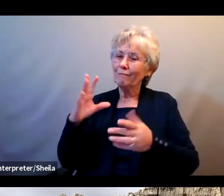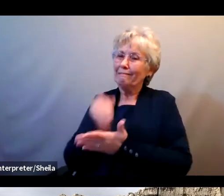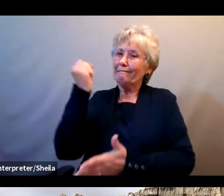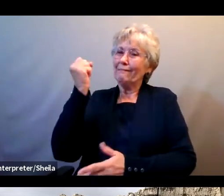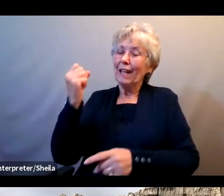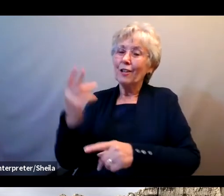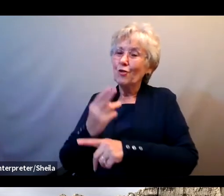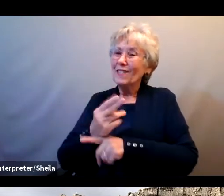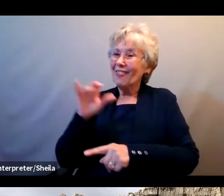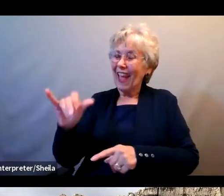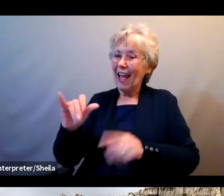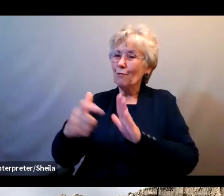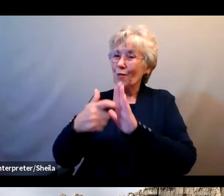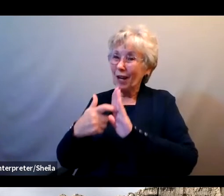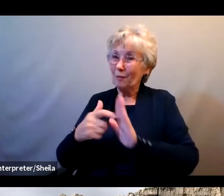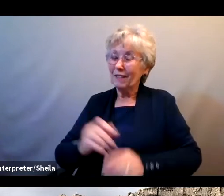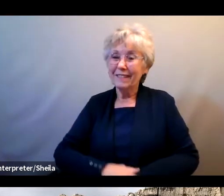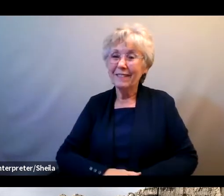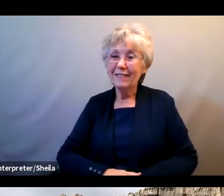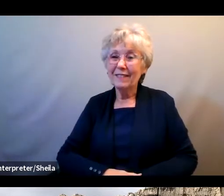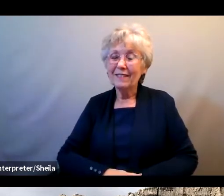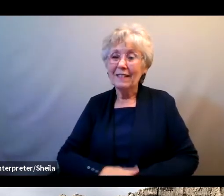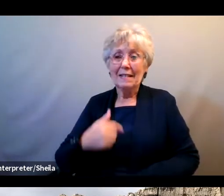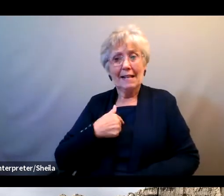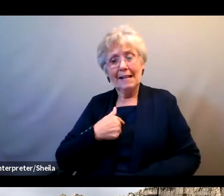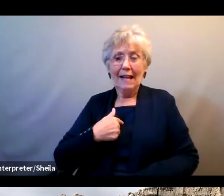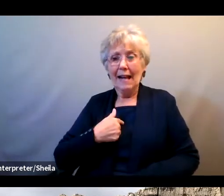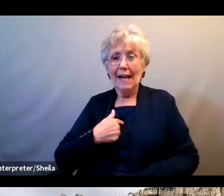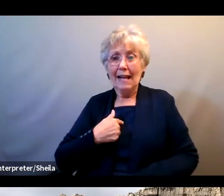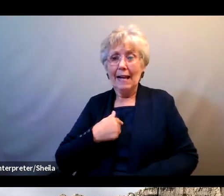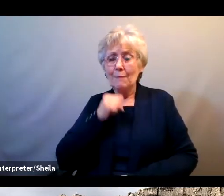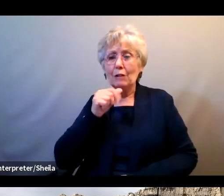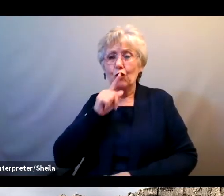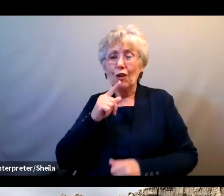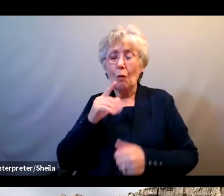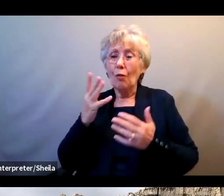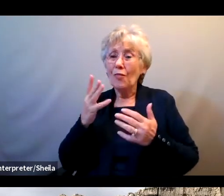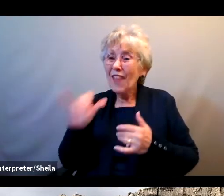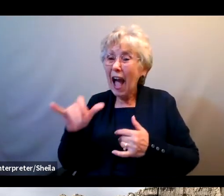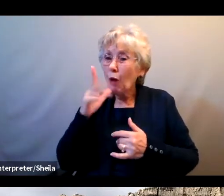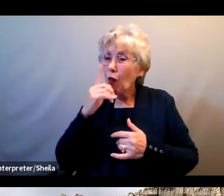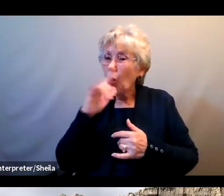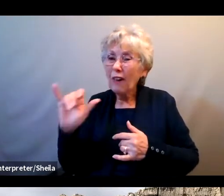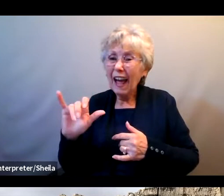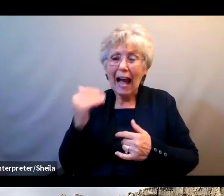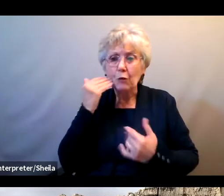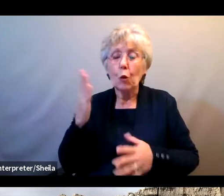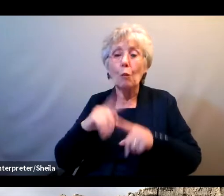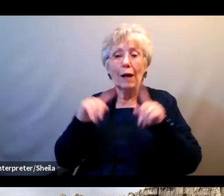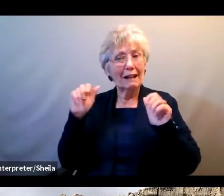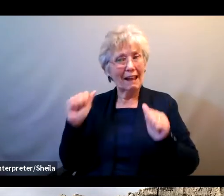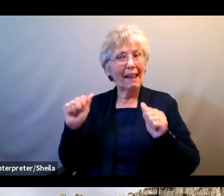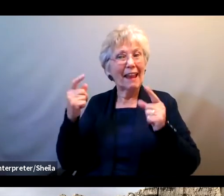requirement. But I'm not sure what that might look like. But just be aware that could happen.